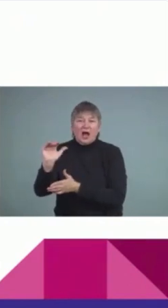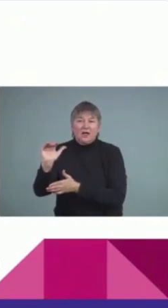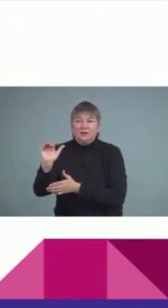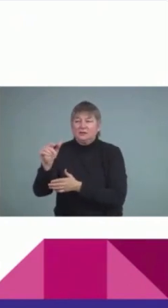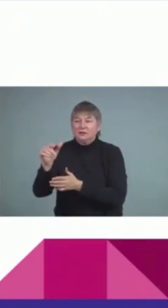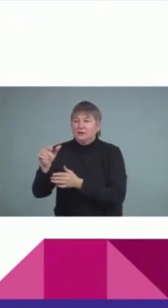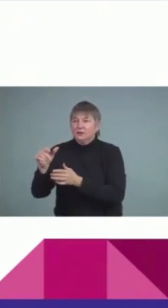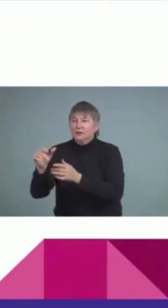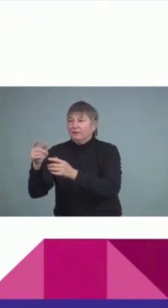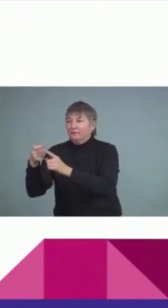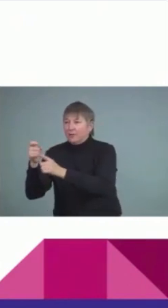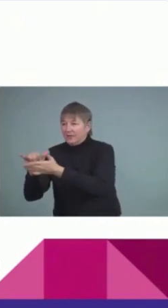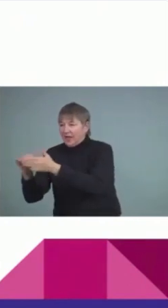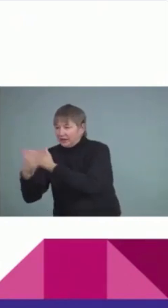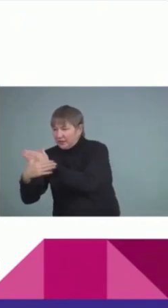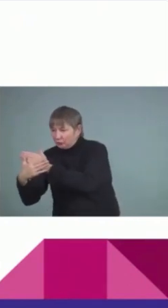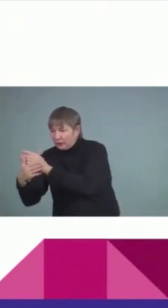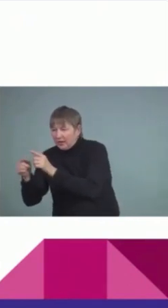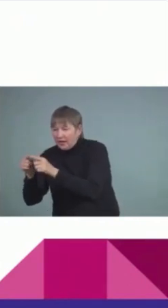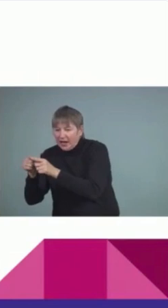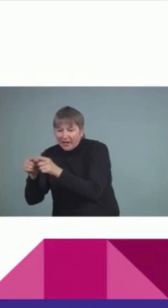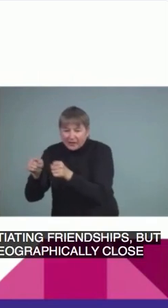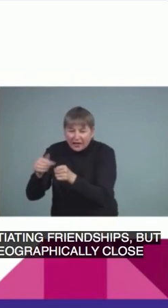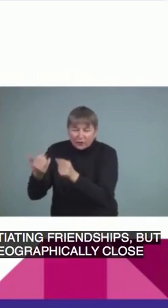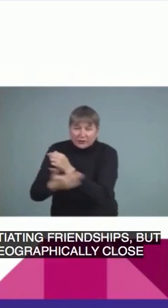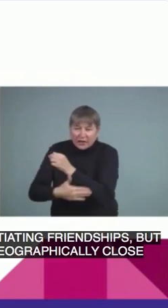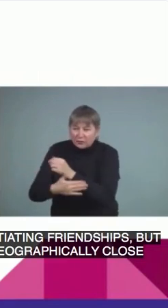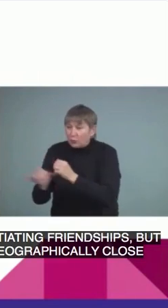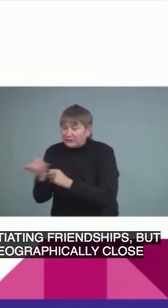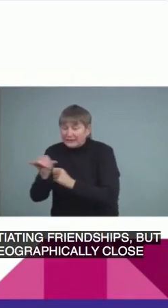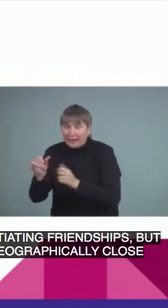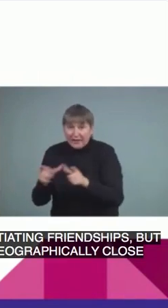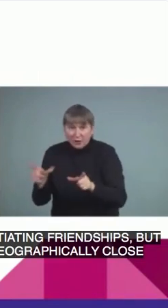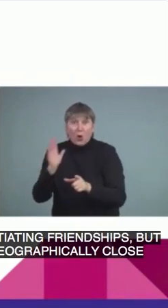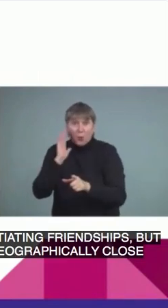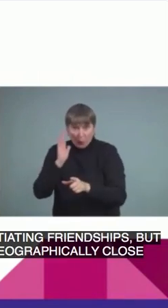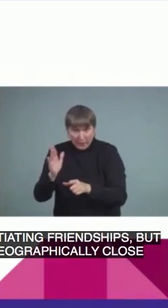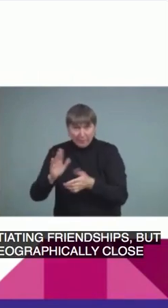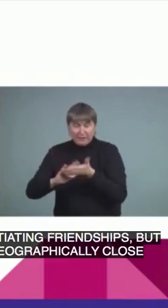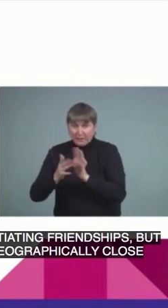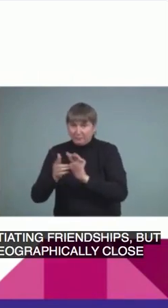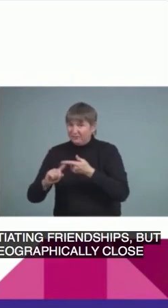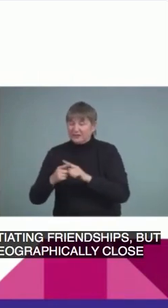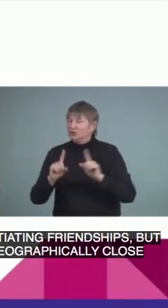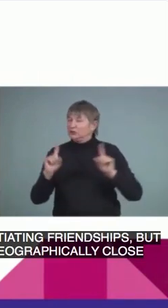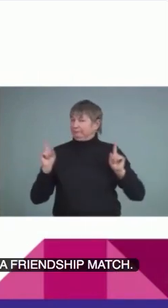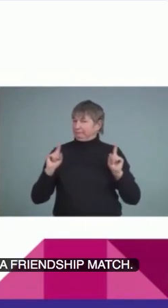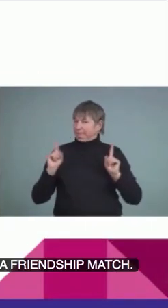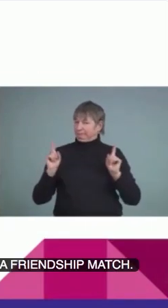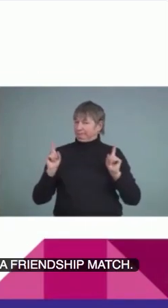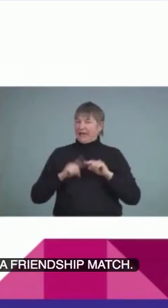another child, or if they speak the same language, that they will be a friendship match. We don't want to make that assumption,